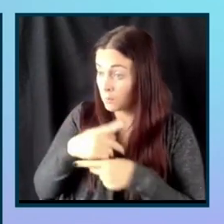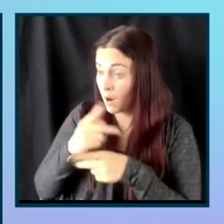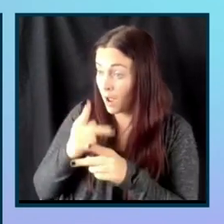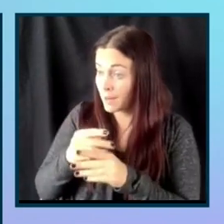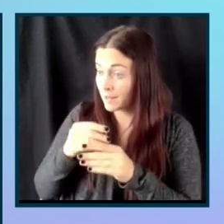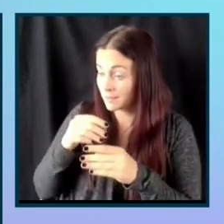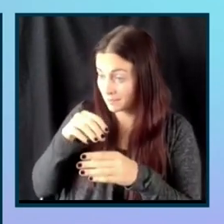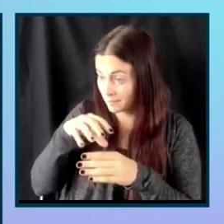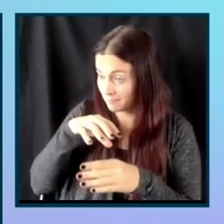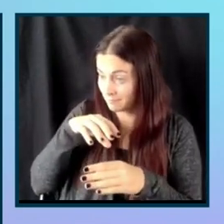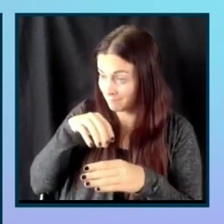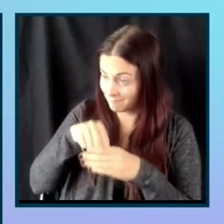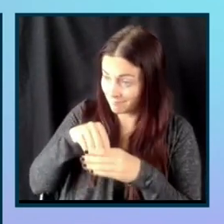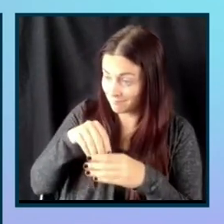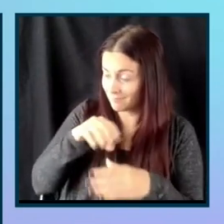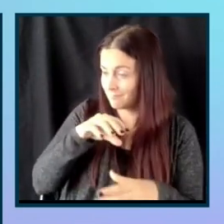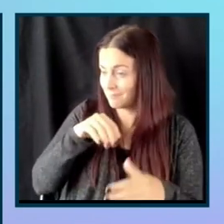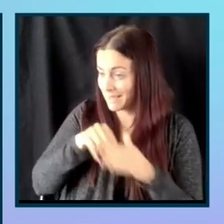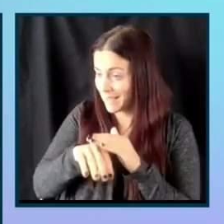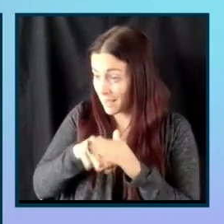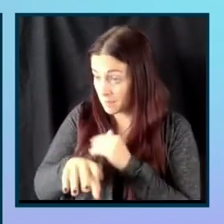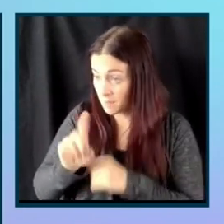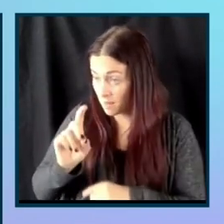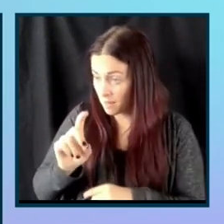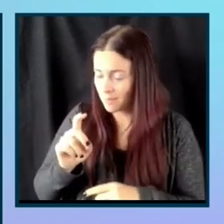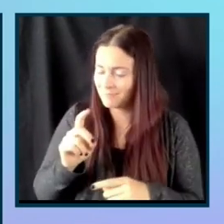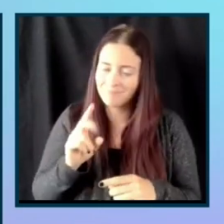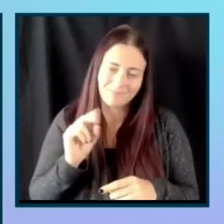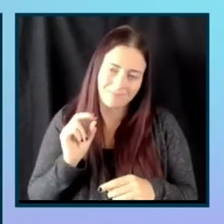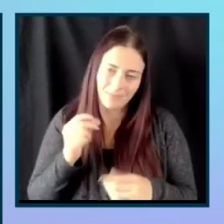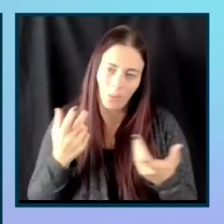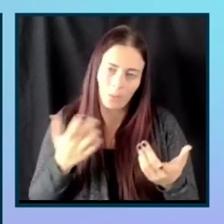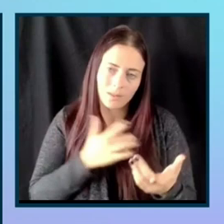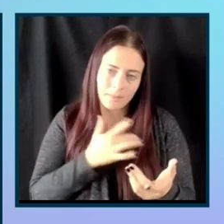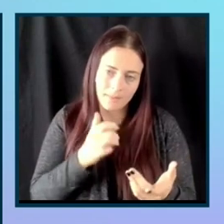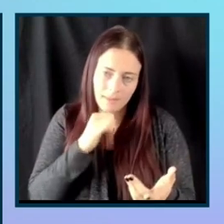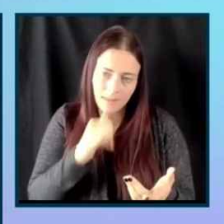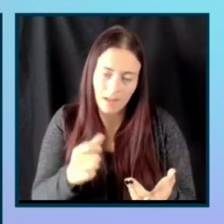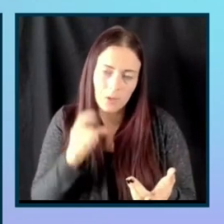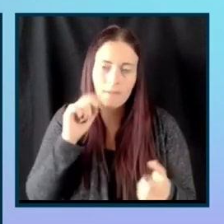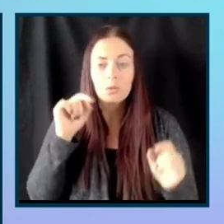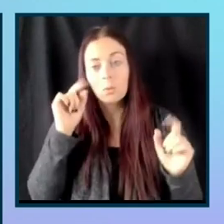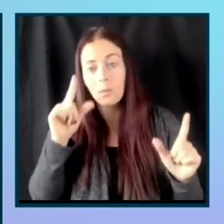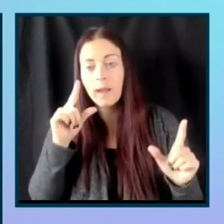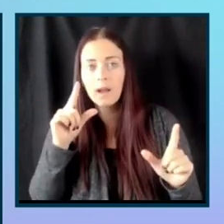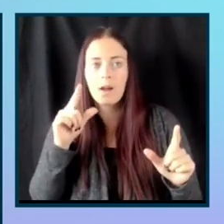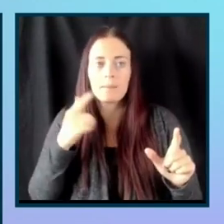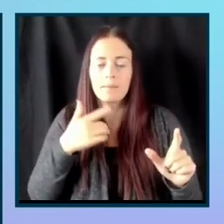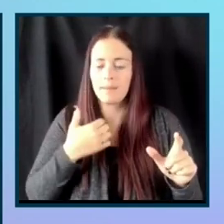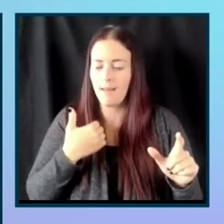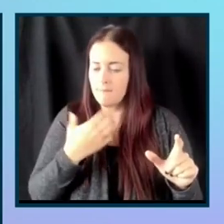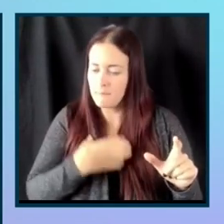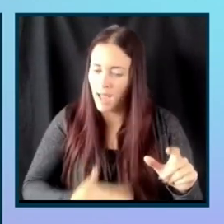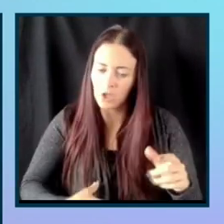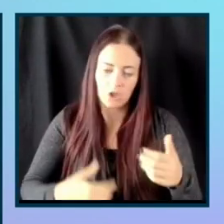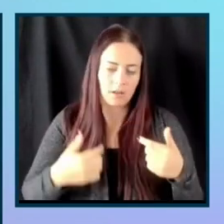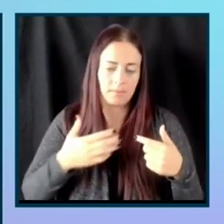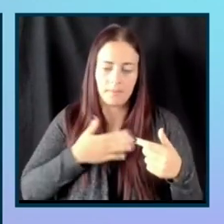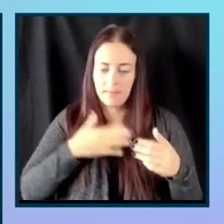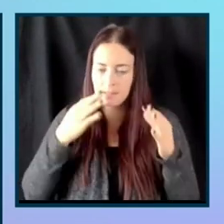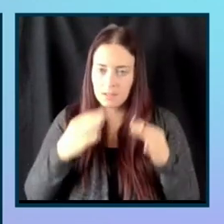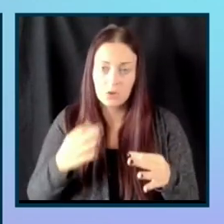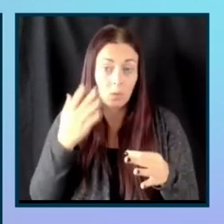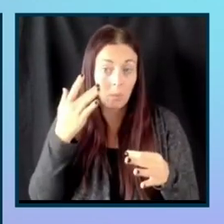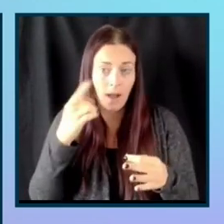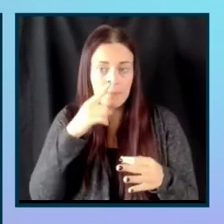going to have to wake up and say, I'm going to do this for me. I'm going to do it because it's right. I'm going to do it because like, this is going to